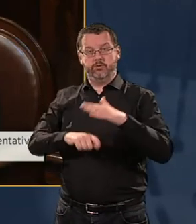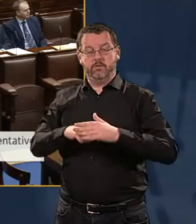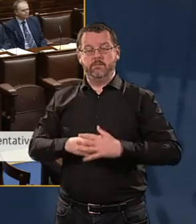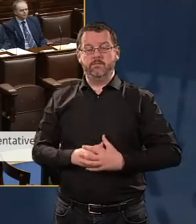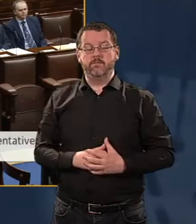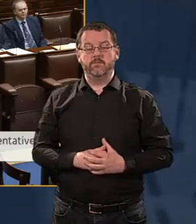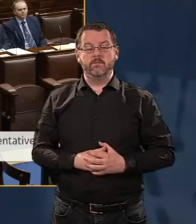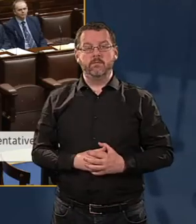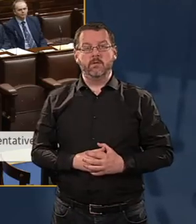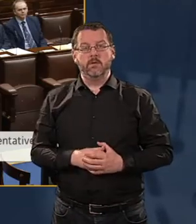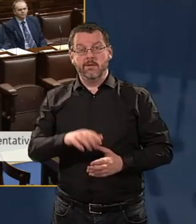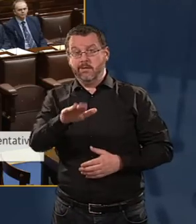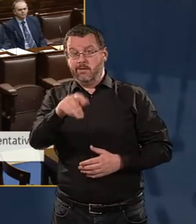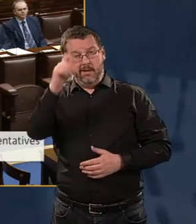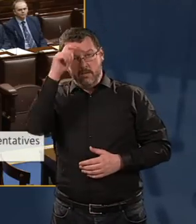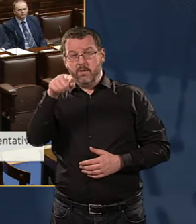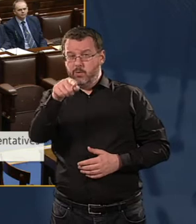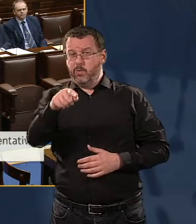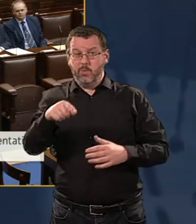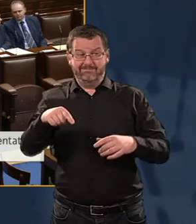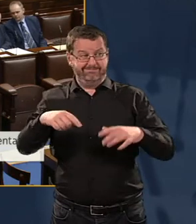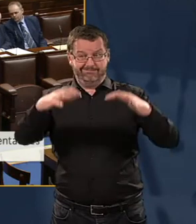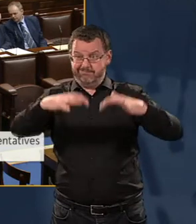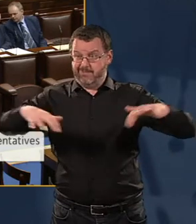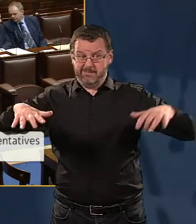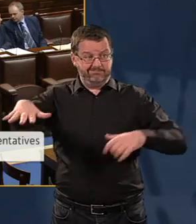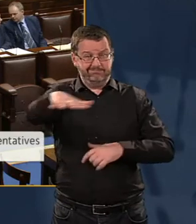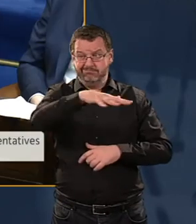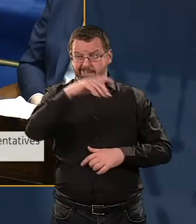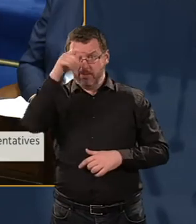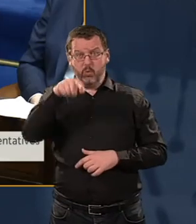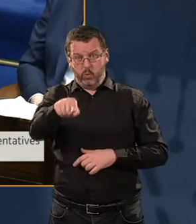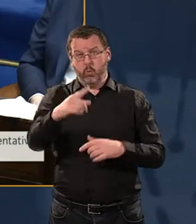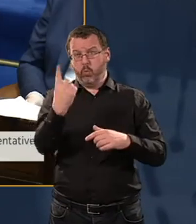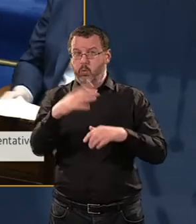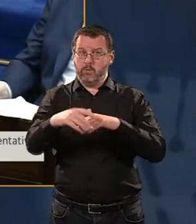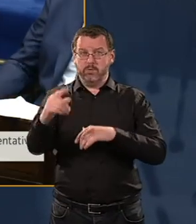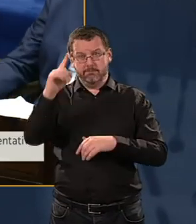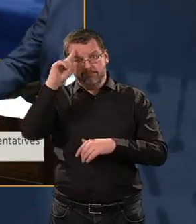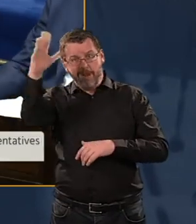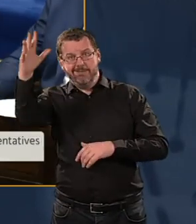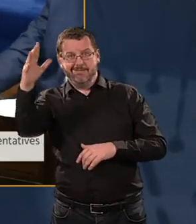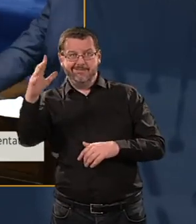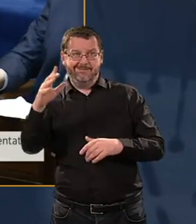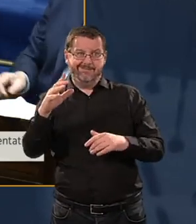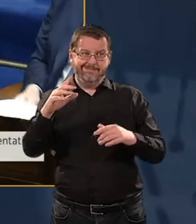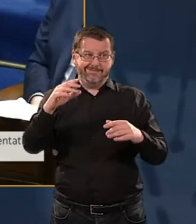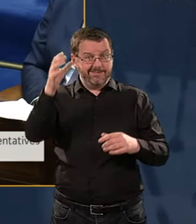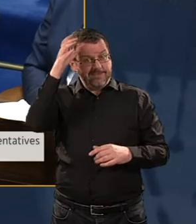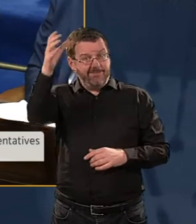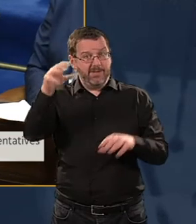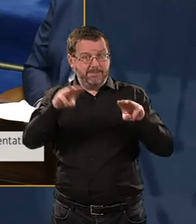I think you are easily one of the brightest and most intelligent members of this House. For that